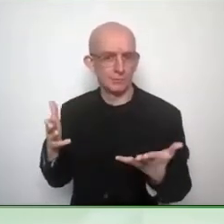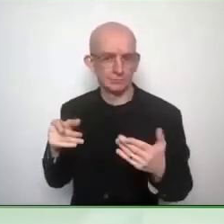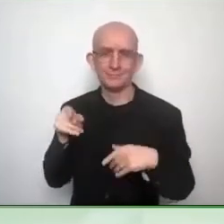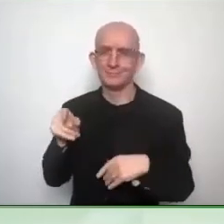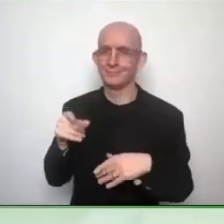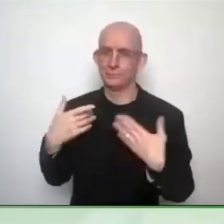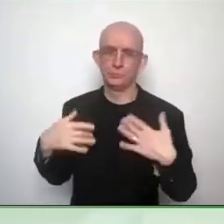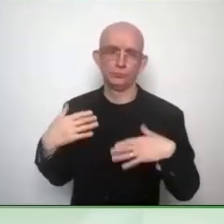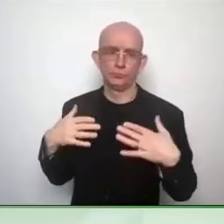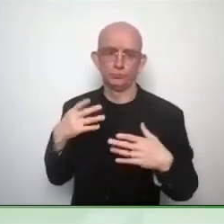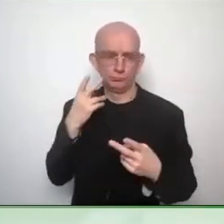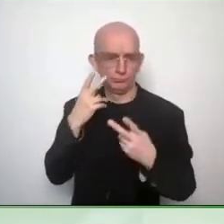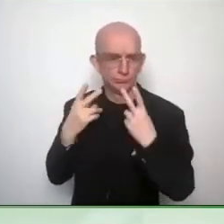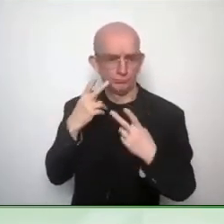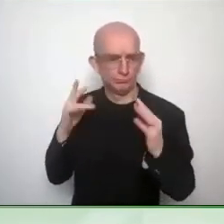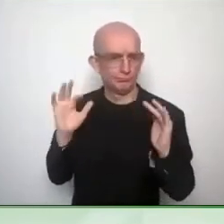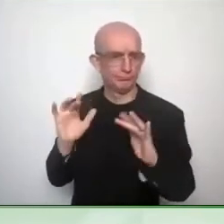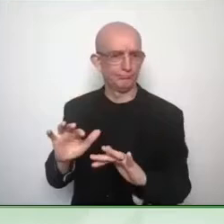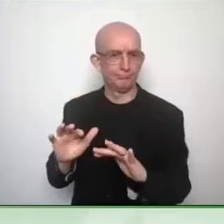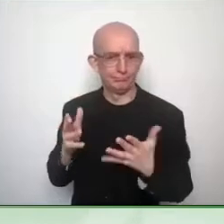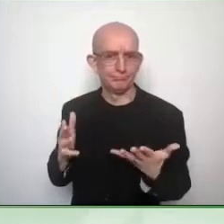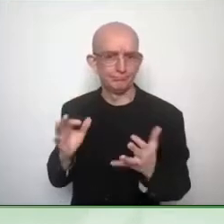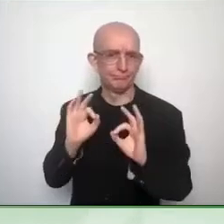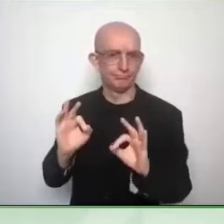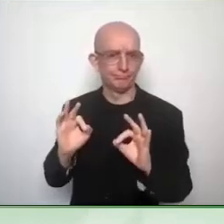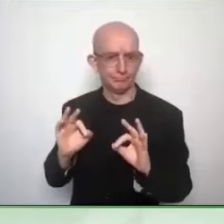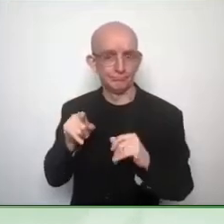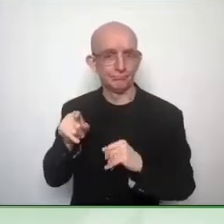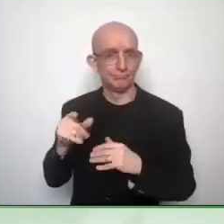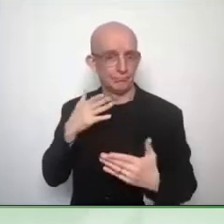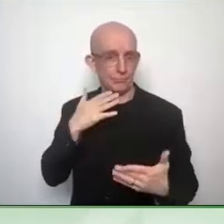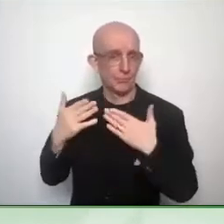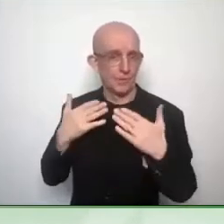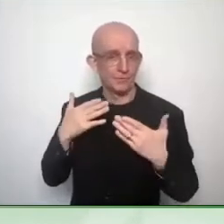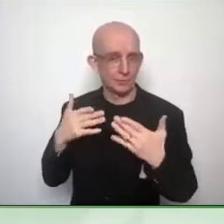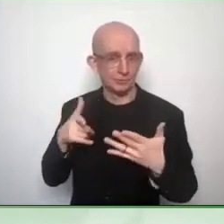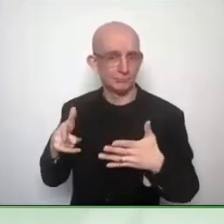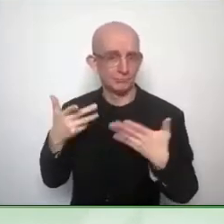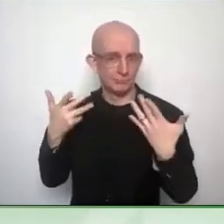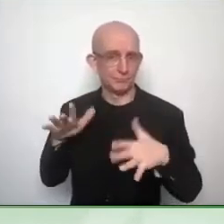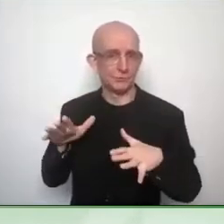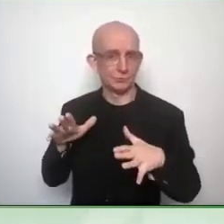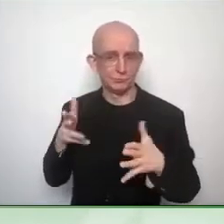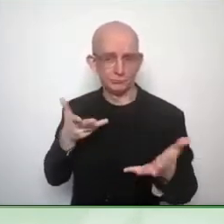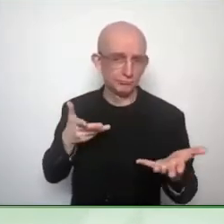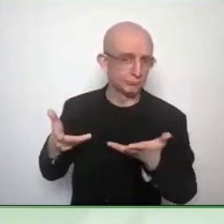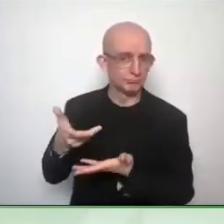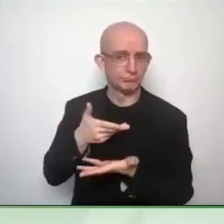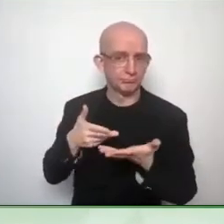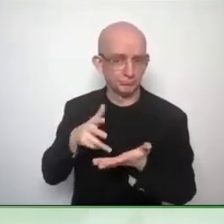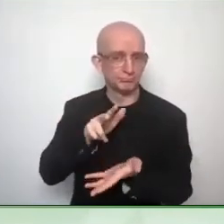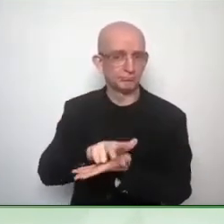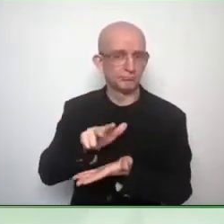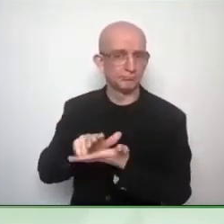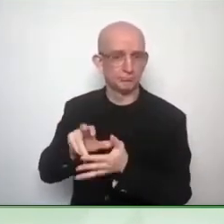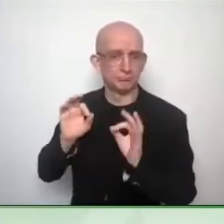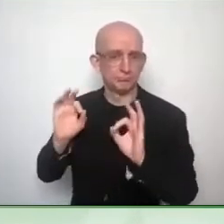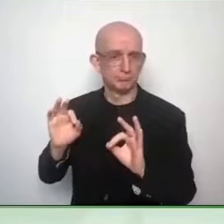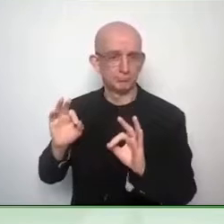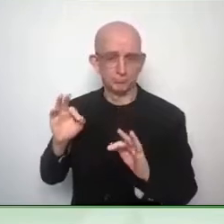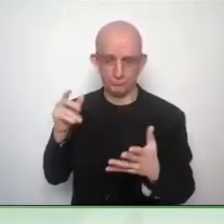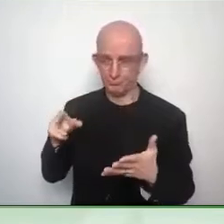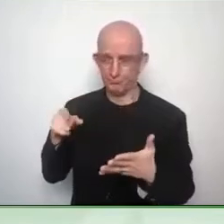scientifically oriented. But that is rapidly changing over the last four or five editions of the conference. We have increasingly